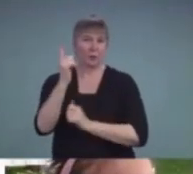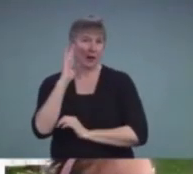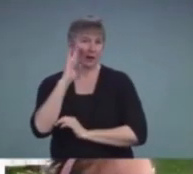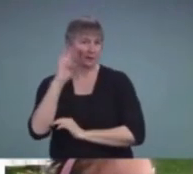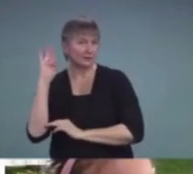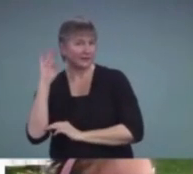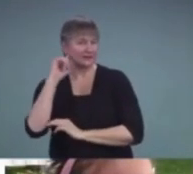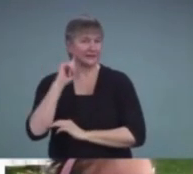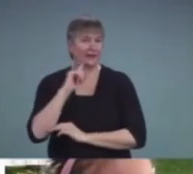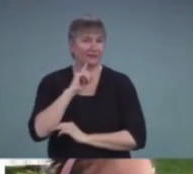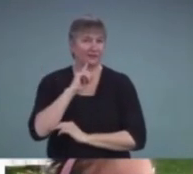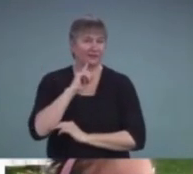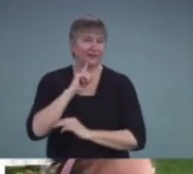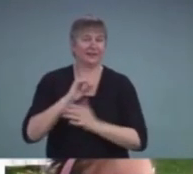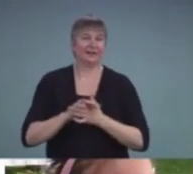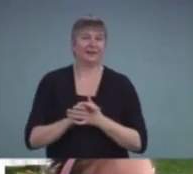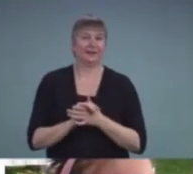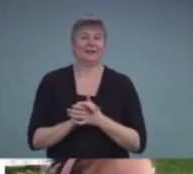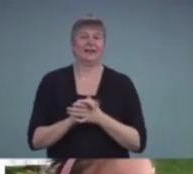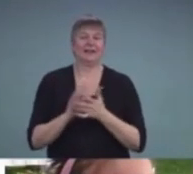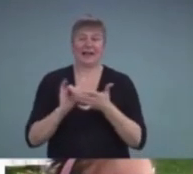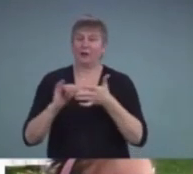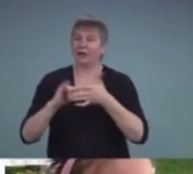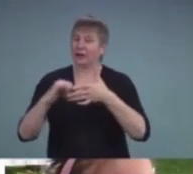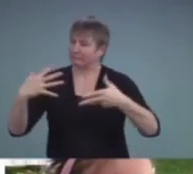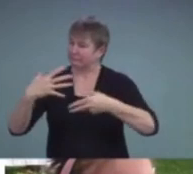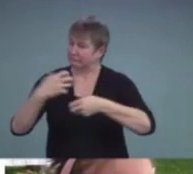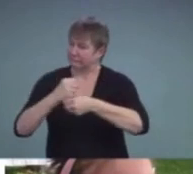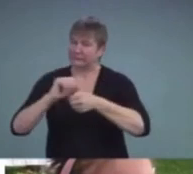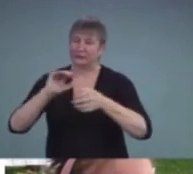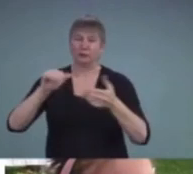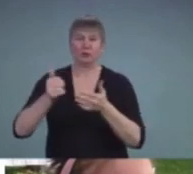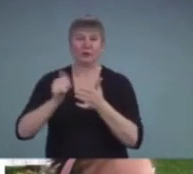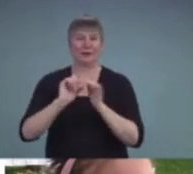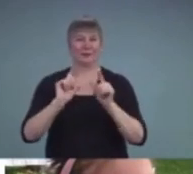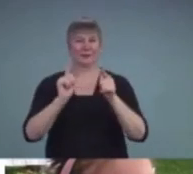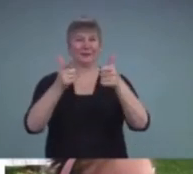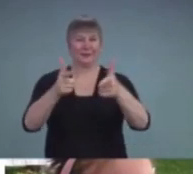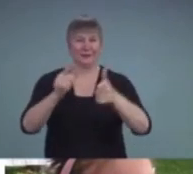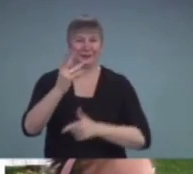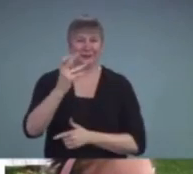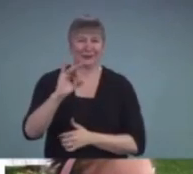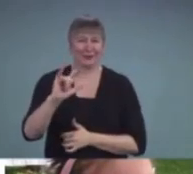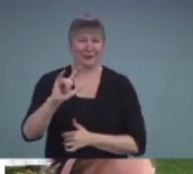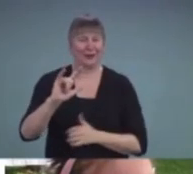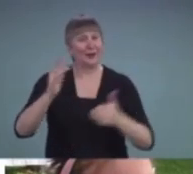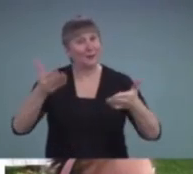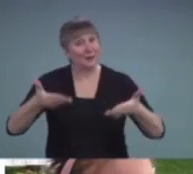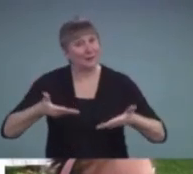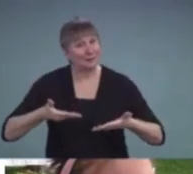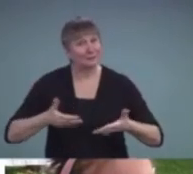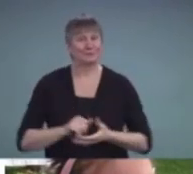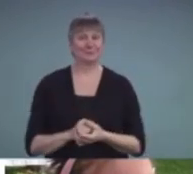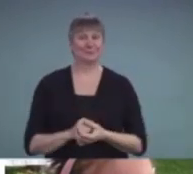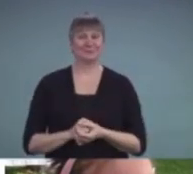With this very short introduction, I'm handing this over to Cheryl. Welcome, Dr. Johnson.